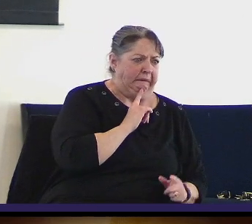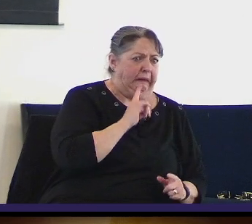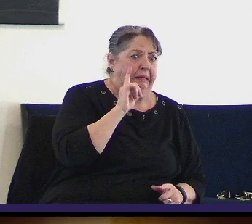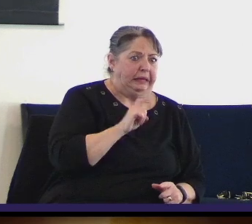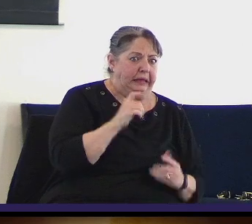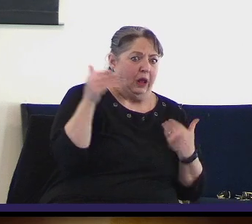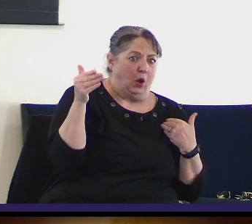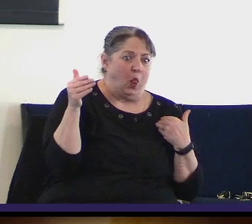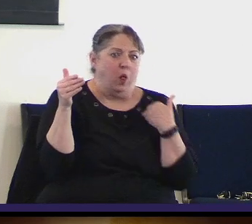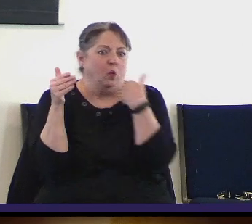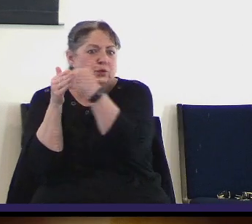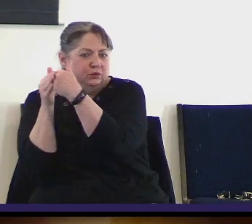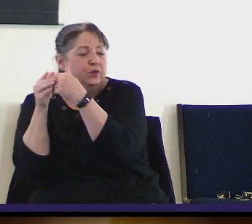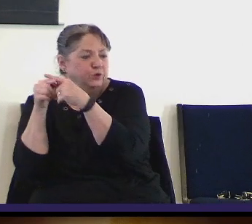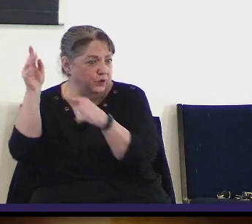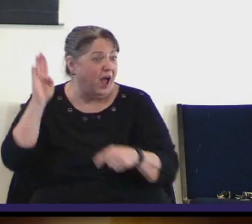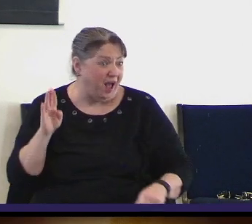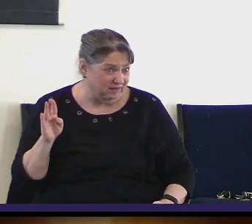to do?